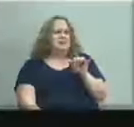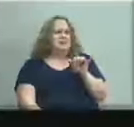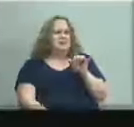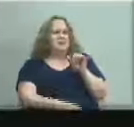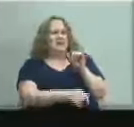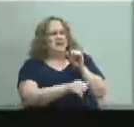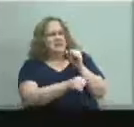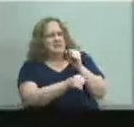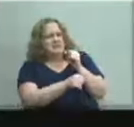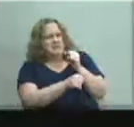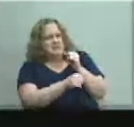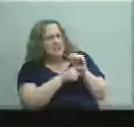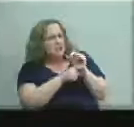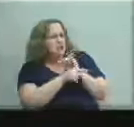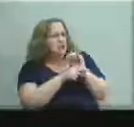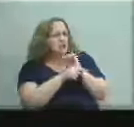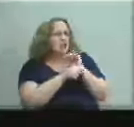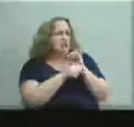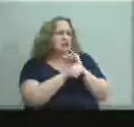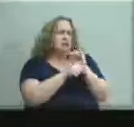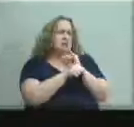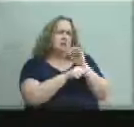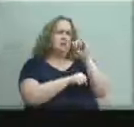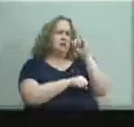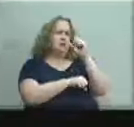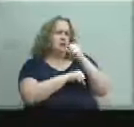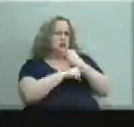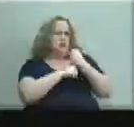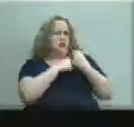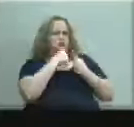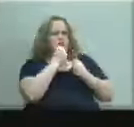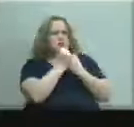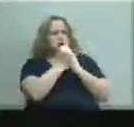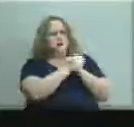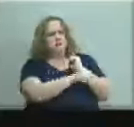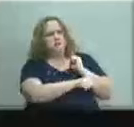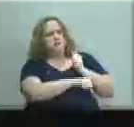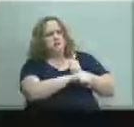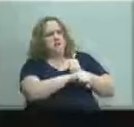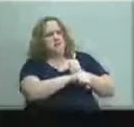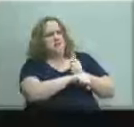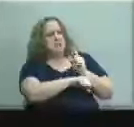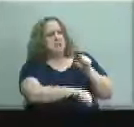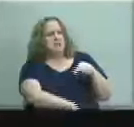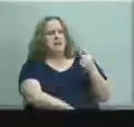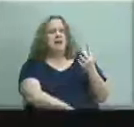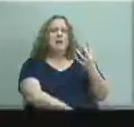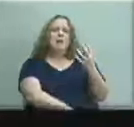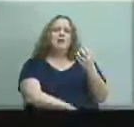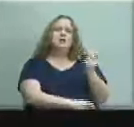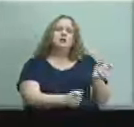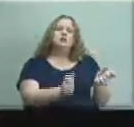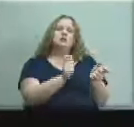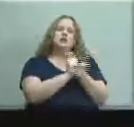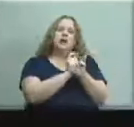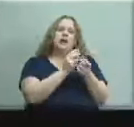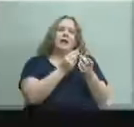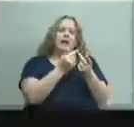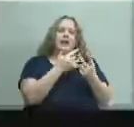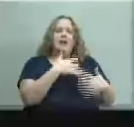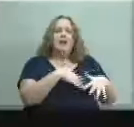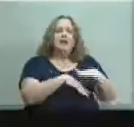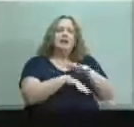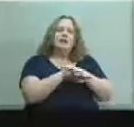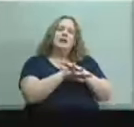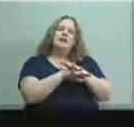looking looking structure that stands alone by itself that we completely change the landscape of they have